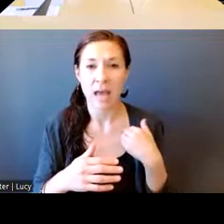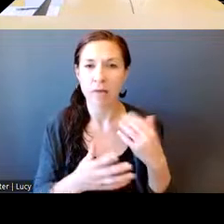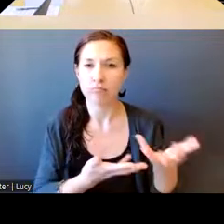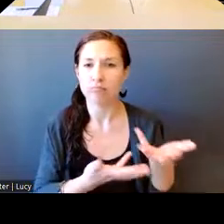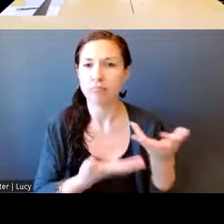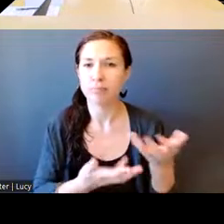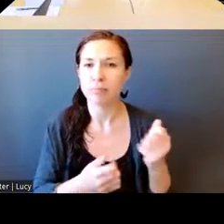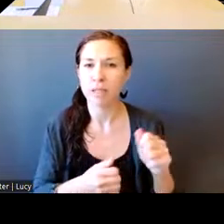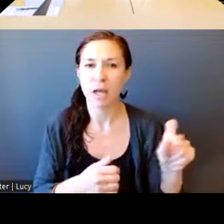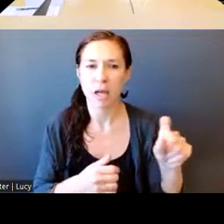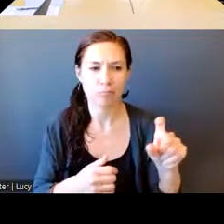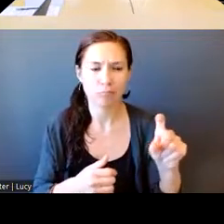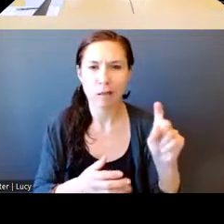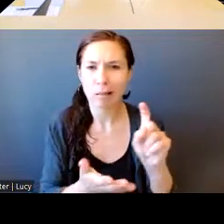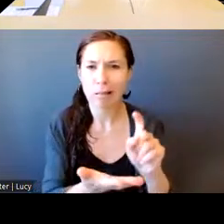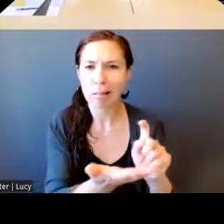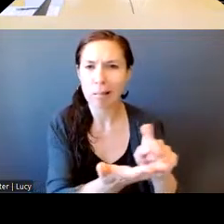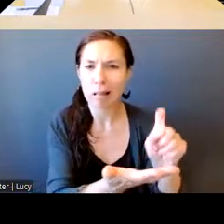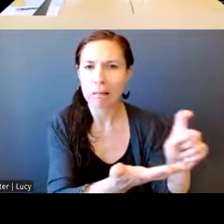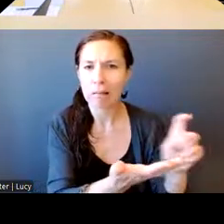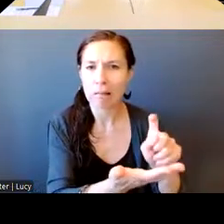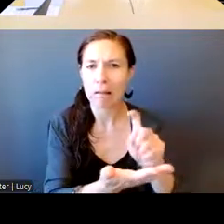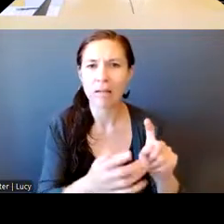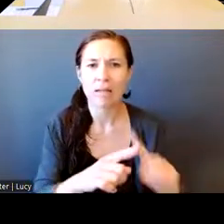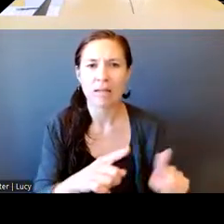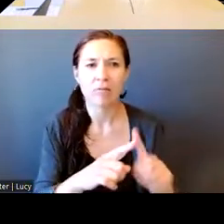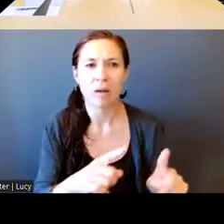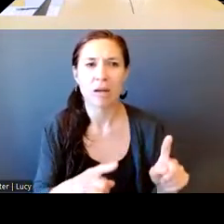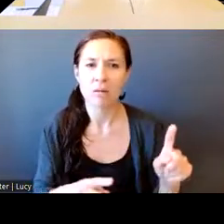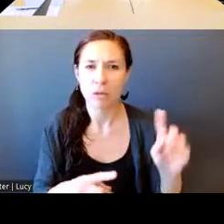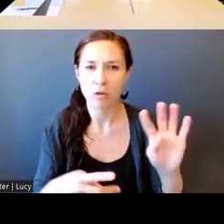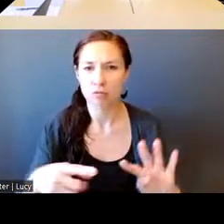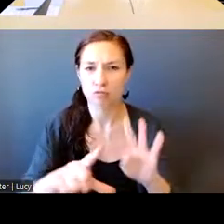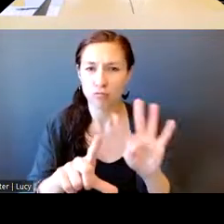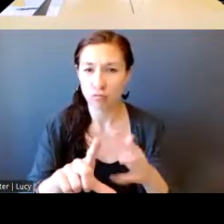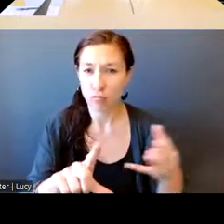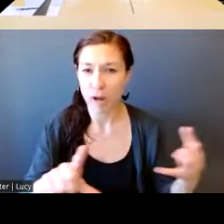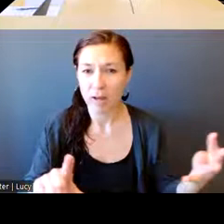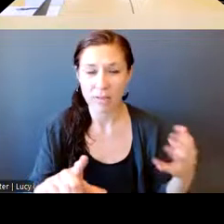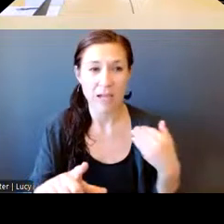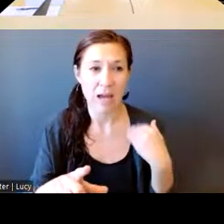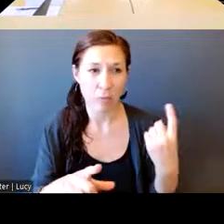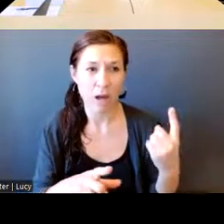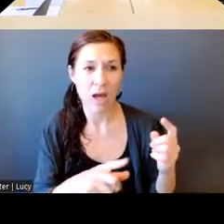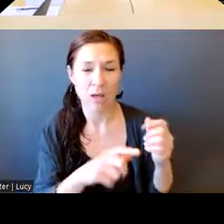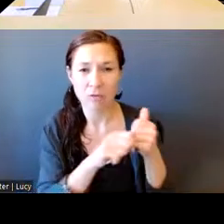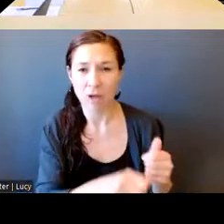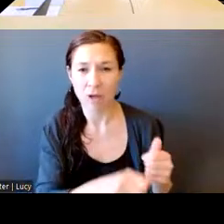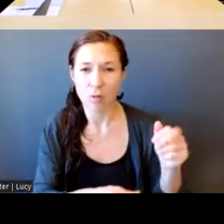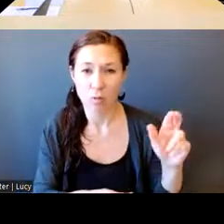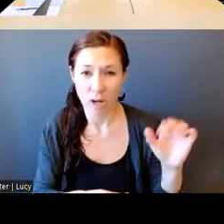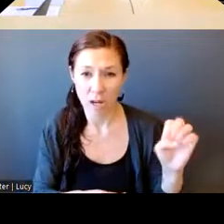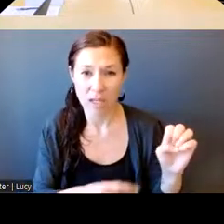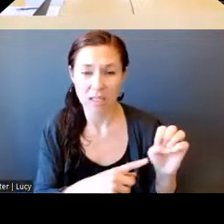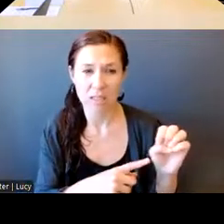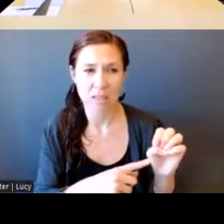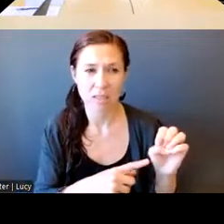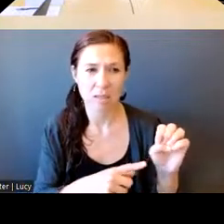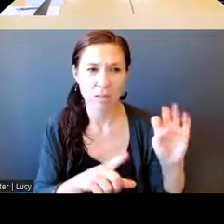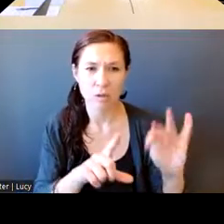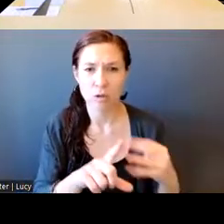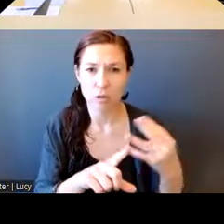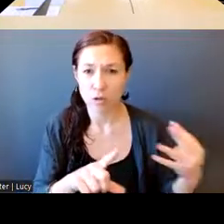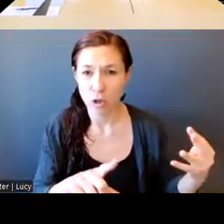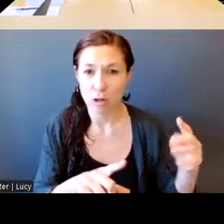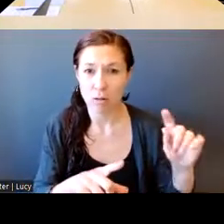down the ethnicity with the race. And if you click on, like I say, one of the charts, the others will,